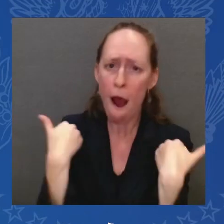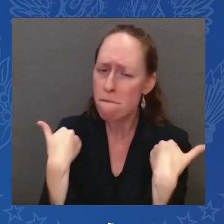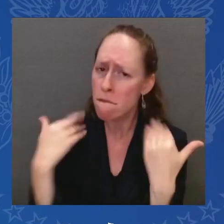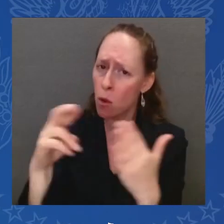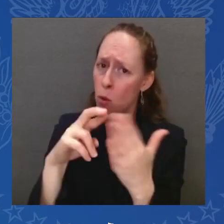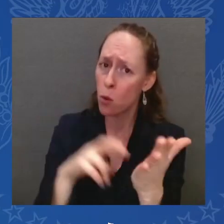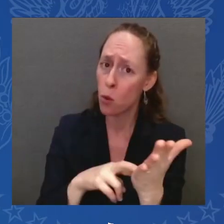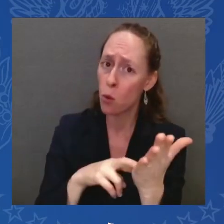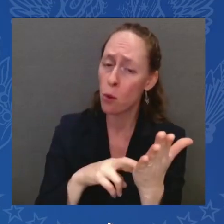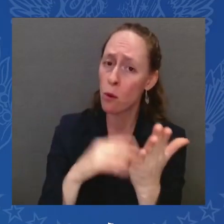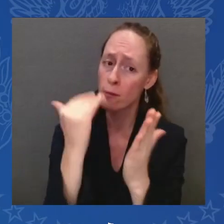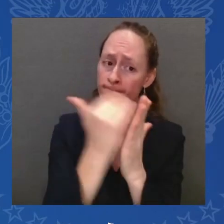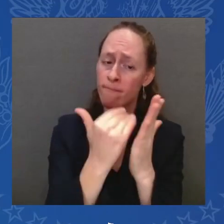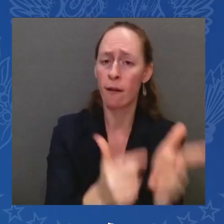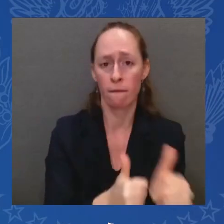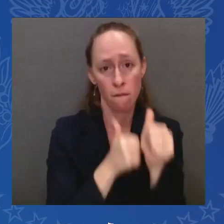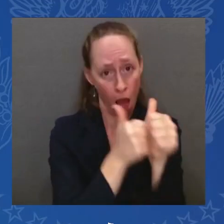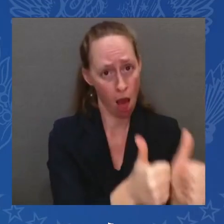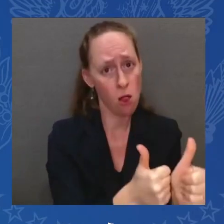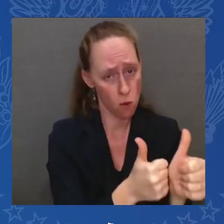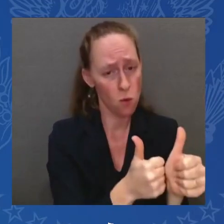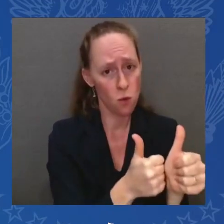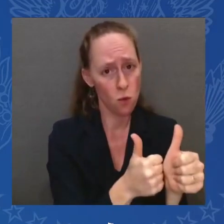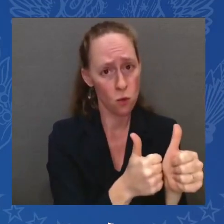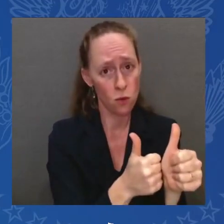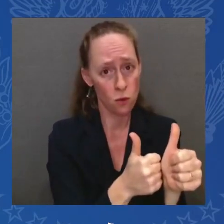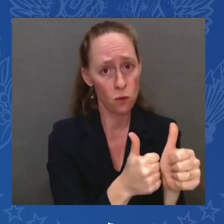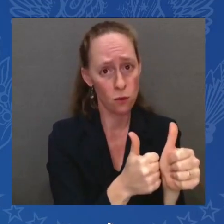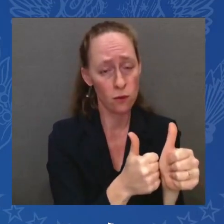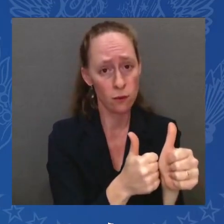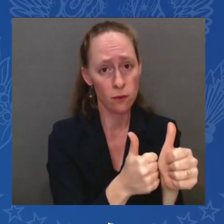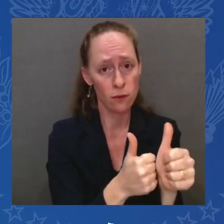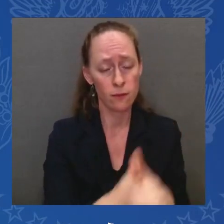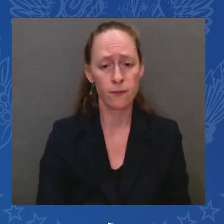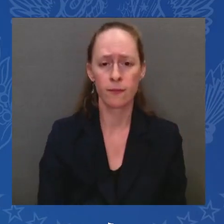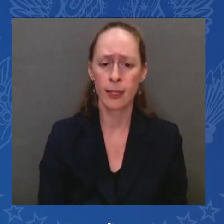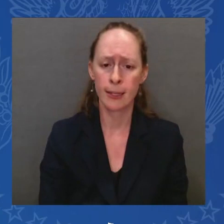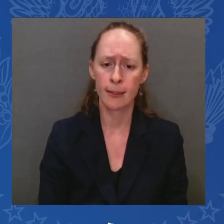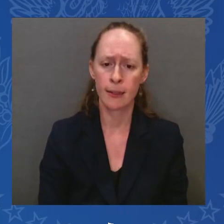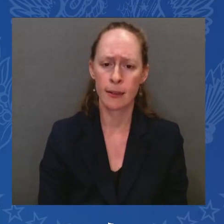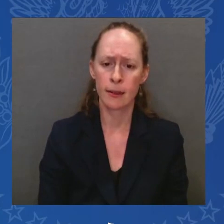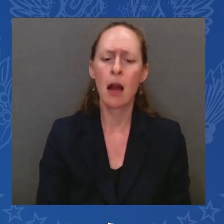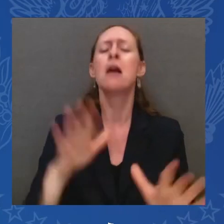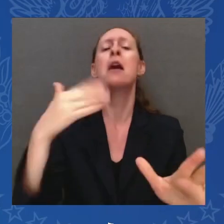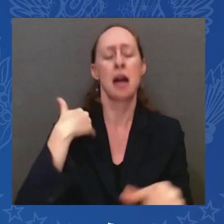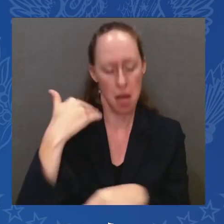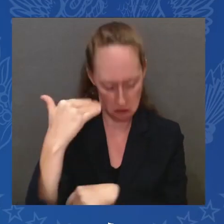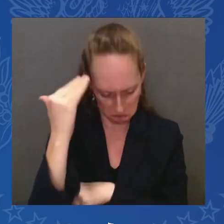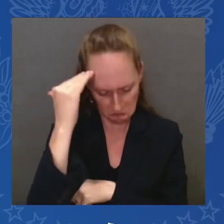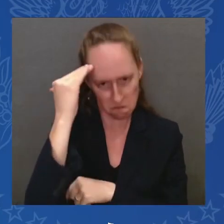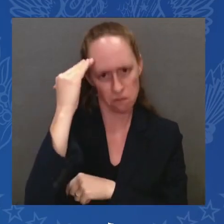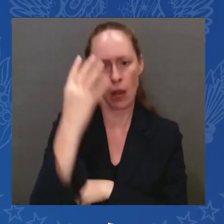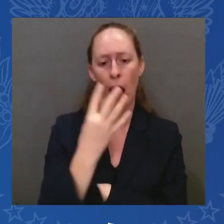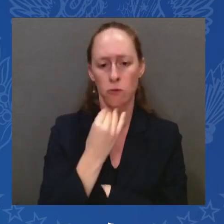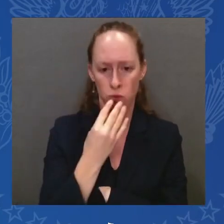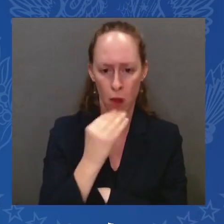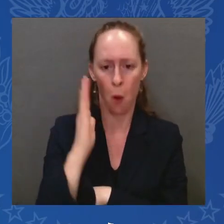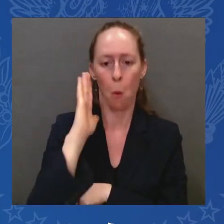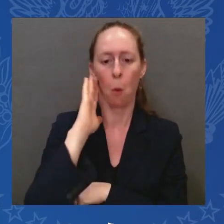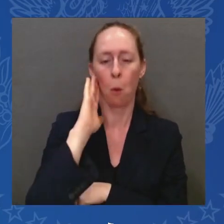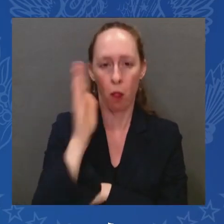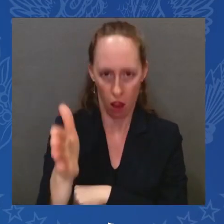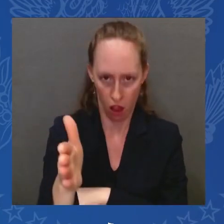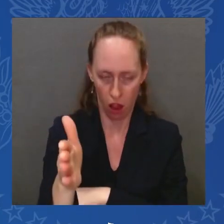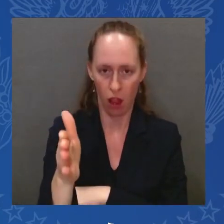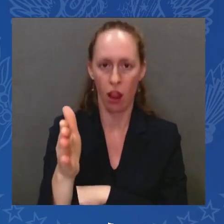I believe Israel is doing everything in its power to pull the